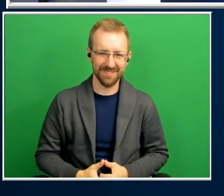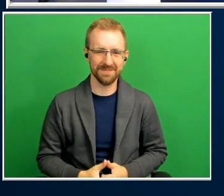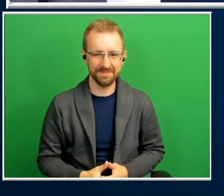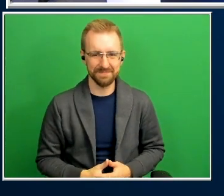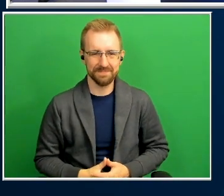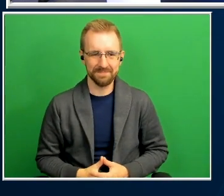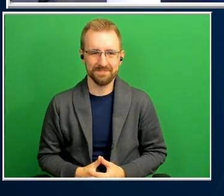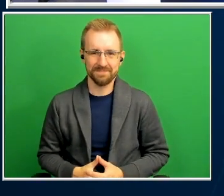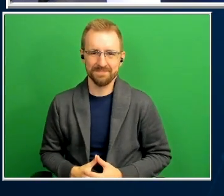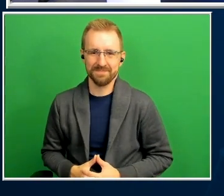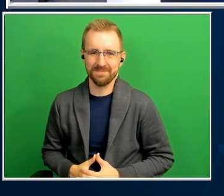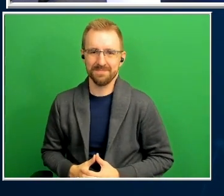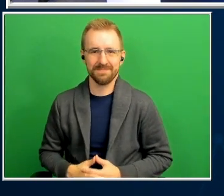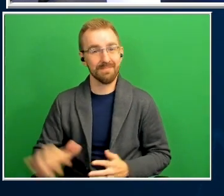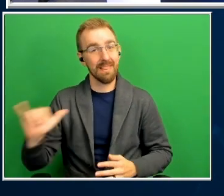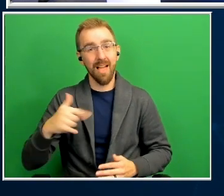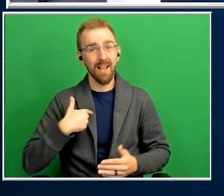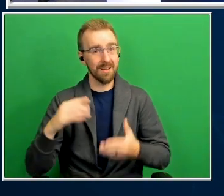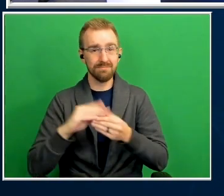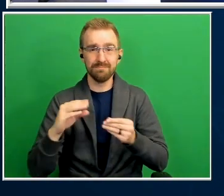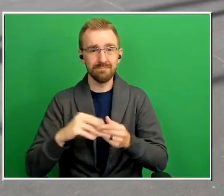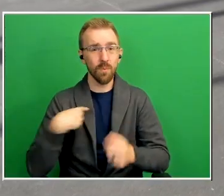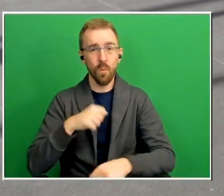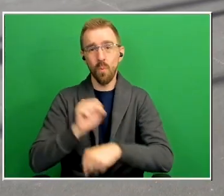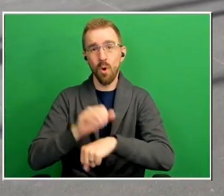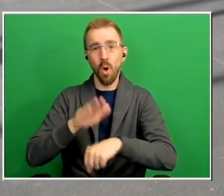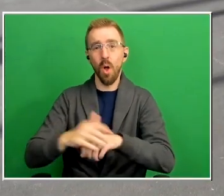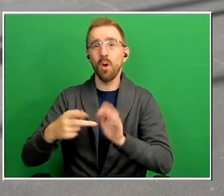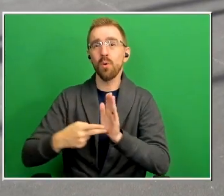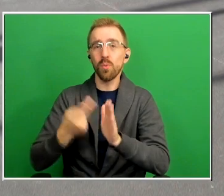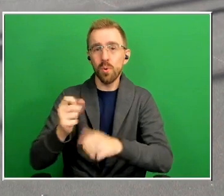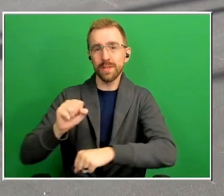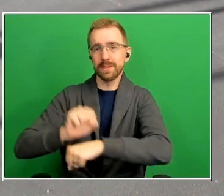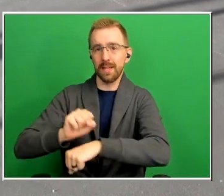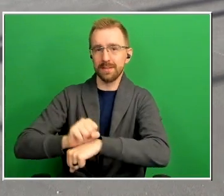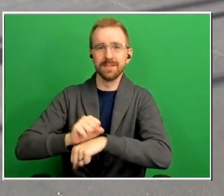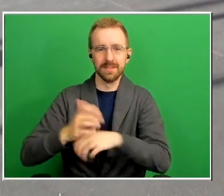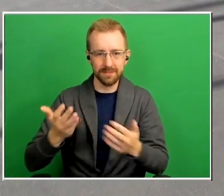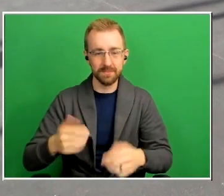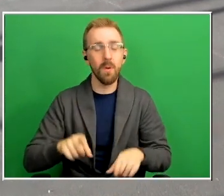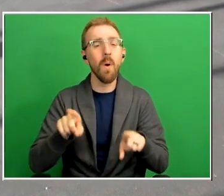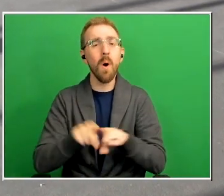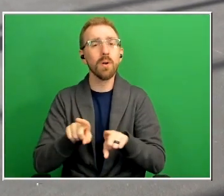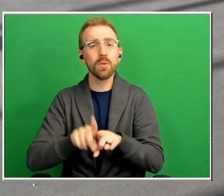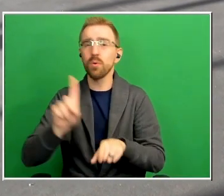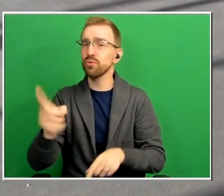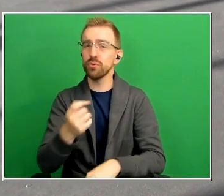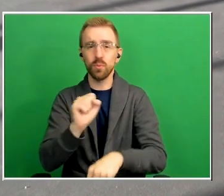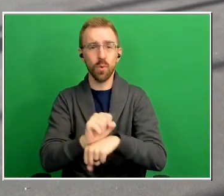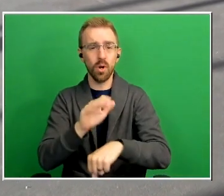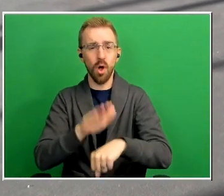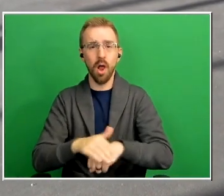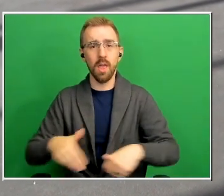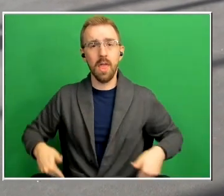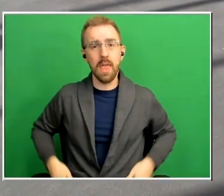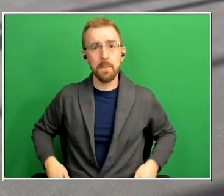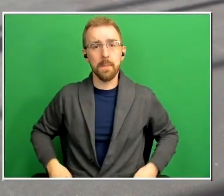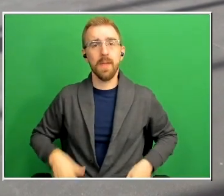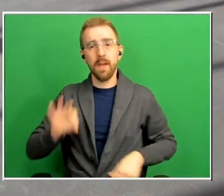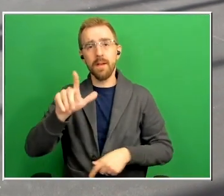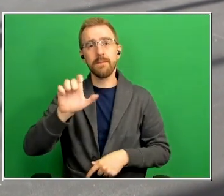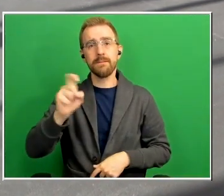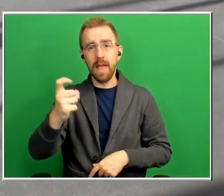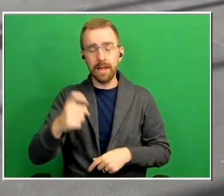like i said we're working on some dual tasking there and then we're also just working on getting those hip flexors going getting those legs moving